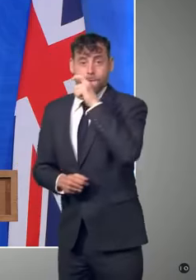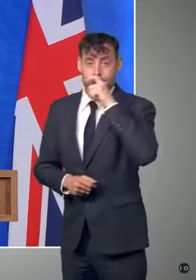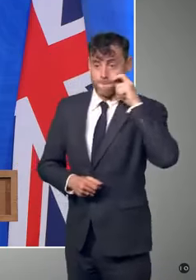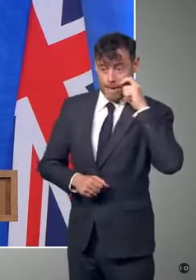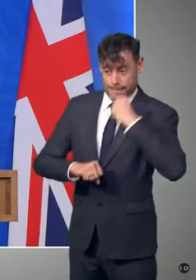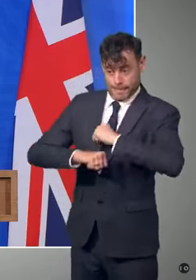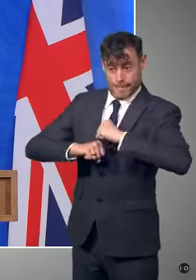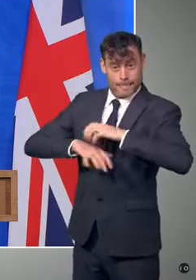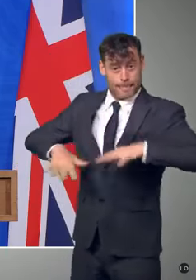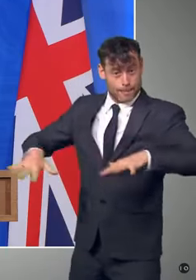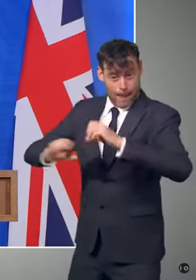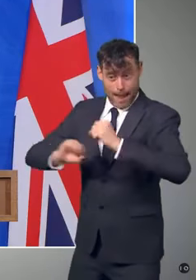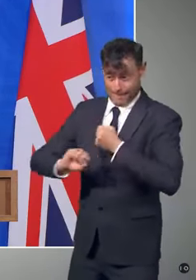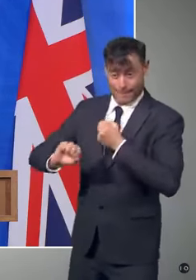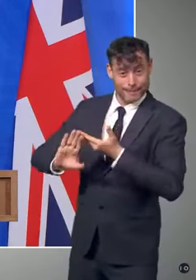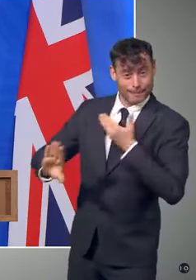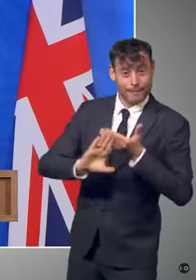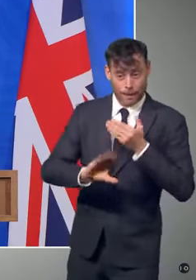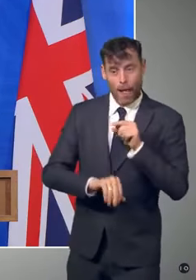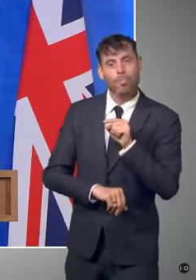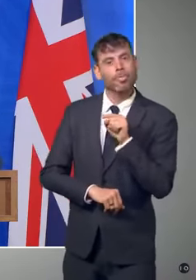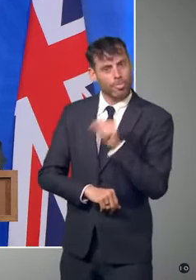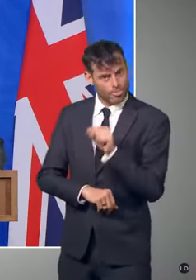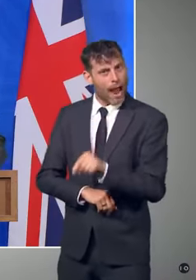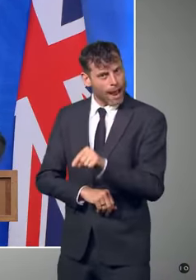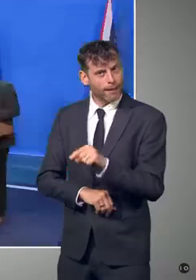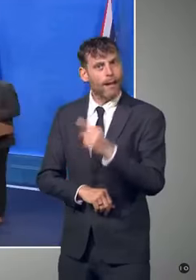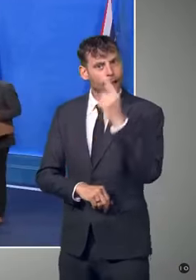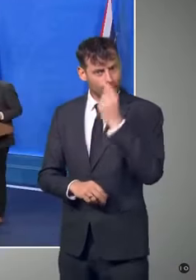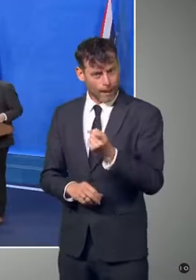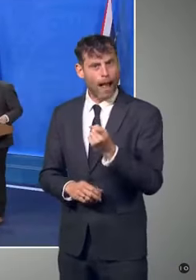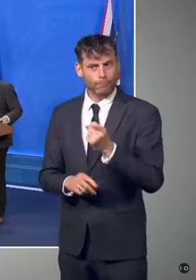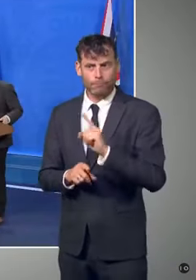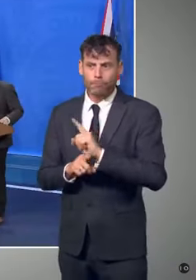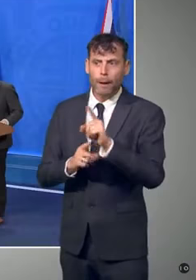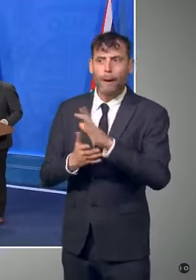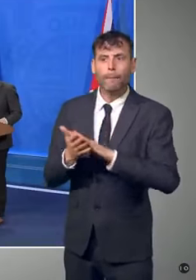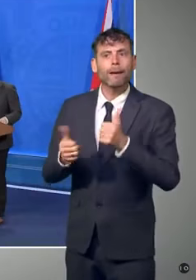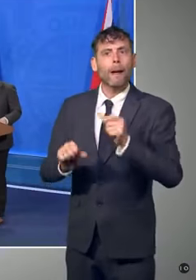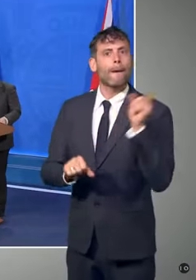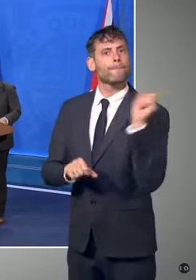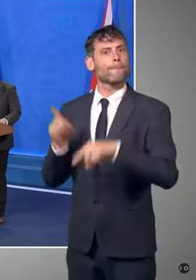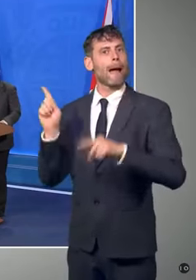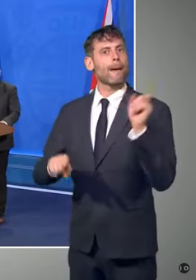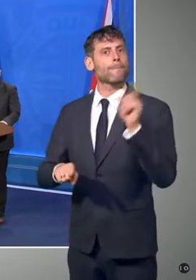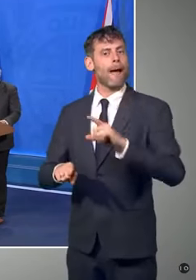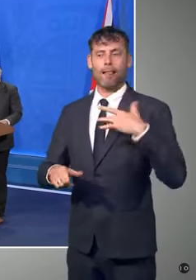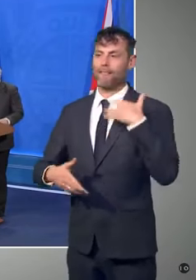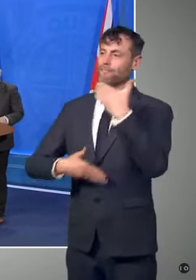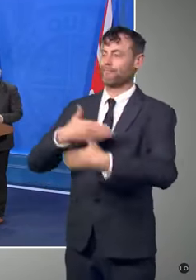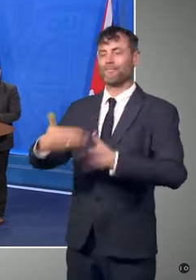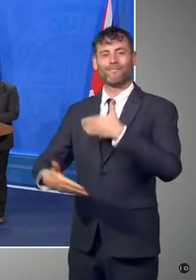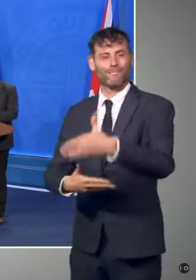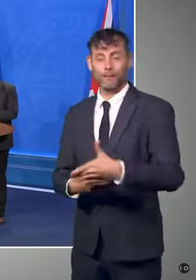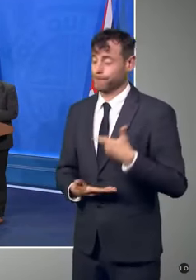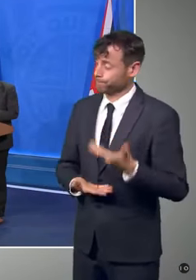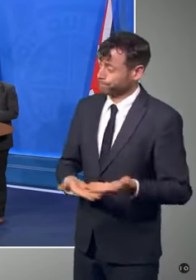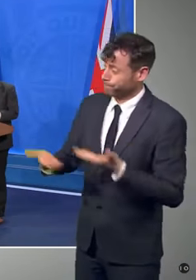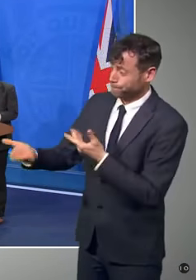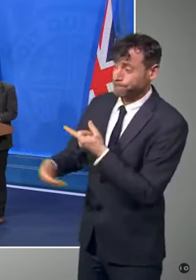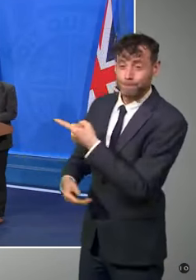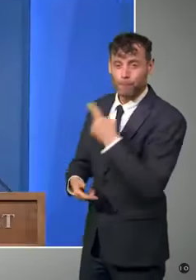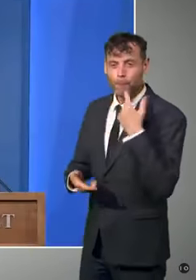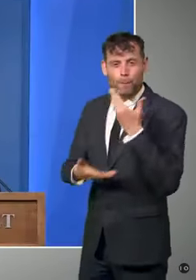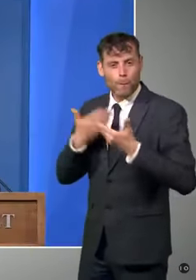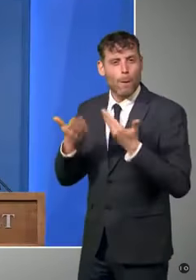reclaim our lives in full. Thank you very much. I'm now going to hand over to Nikki. Thank you. And it's Dr. Nikki